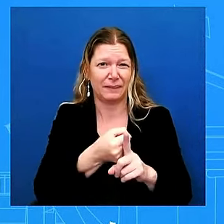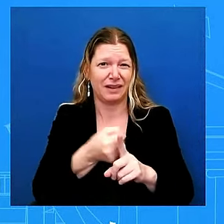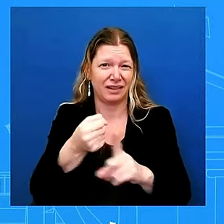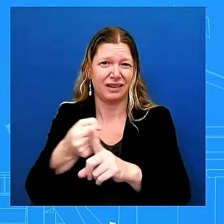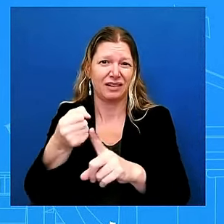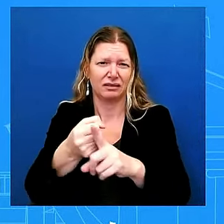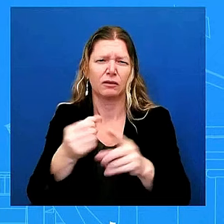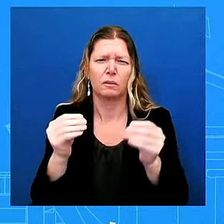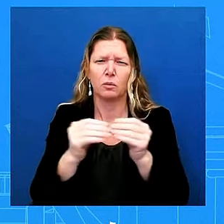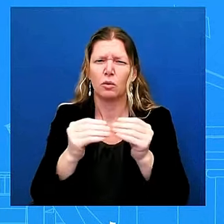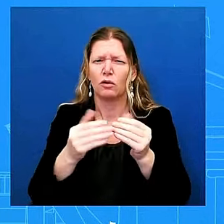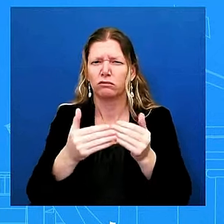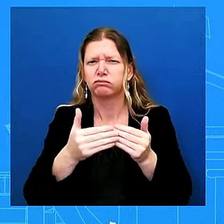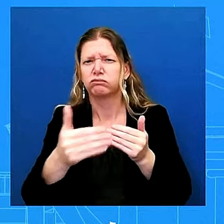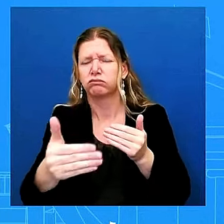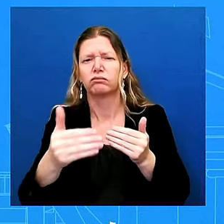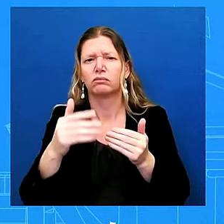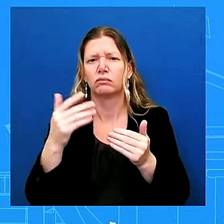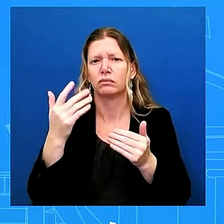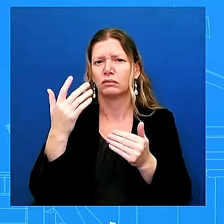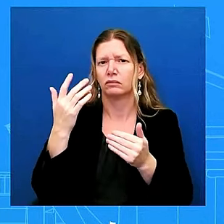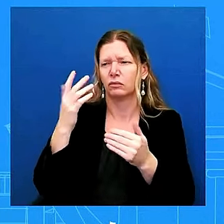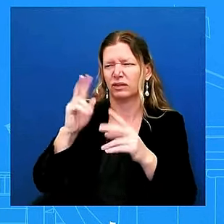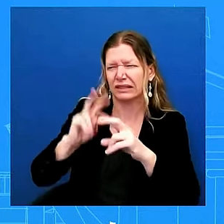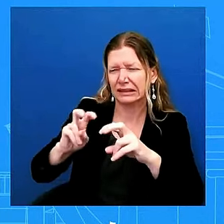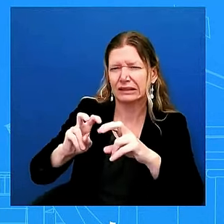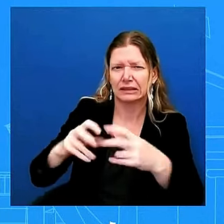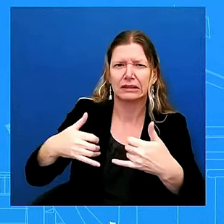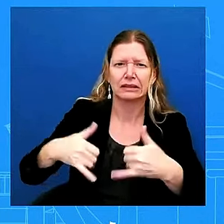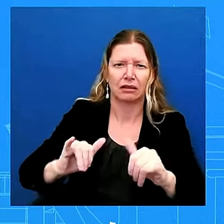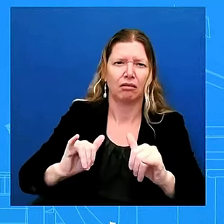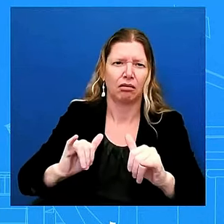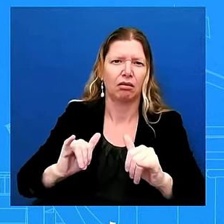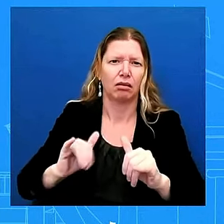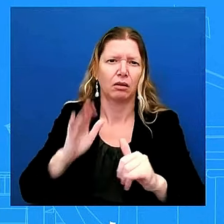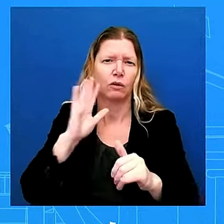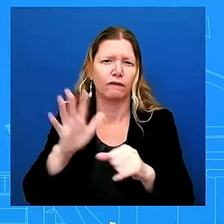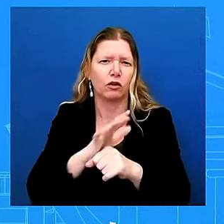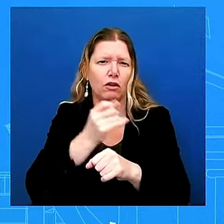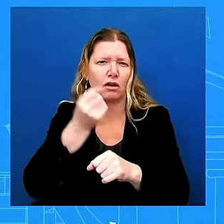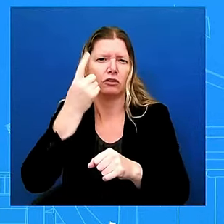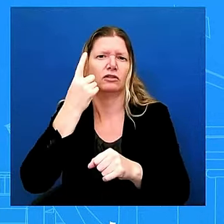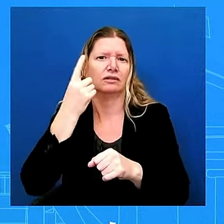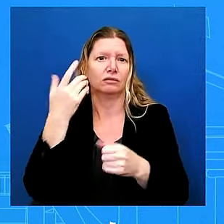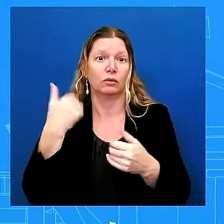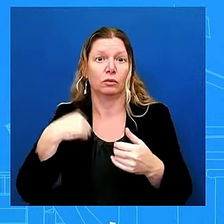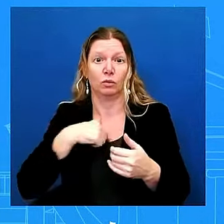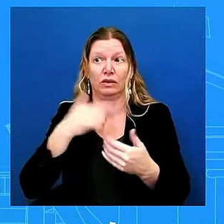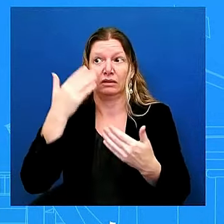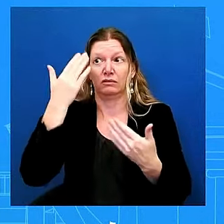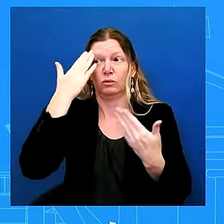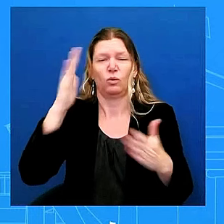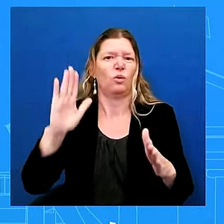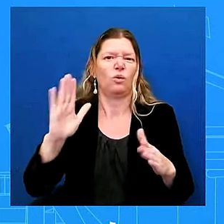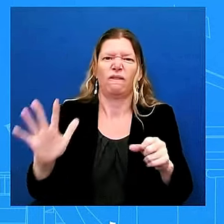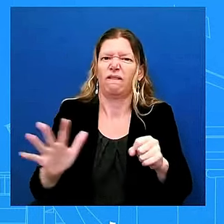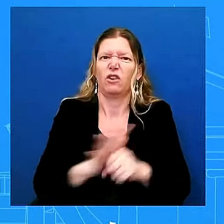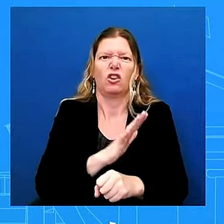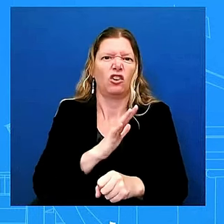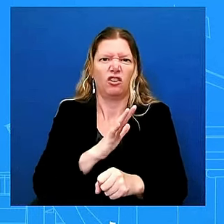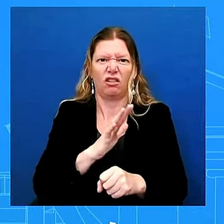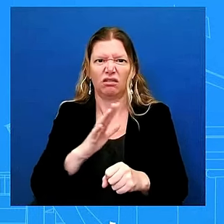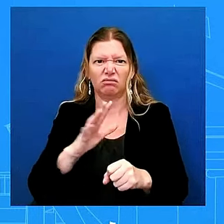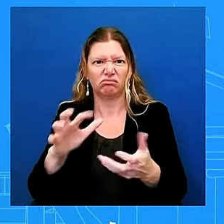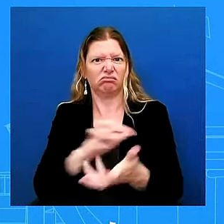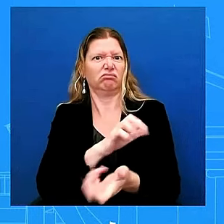damage it probably will take several more days as communities begin to be opened up by the debris clearance on the roads